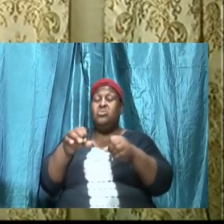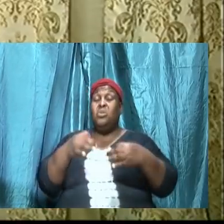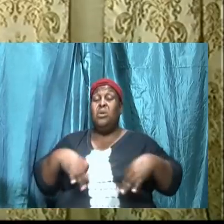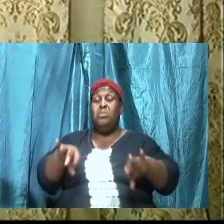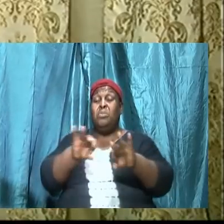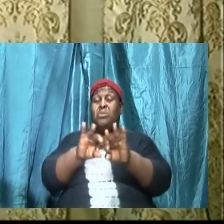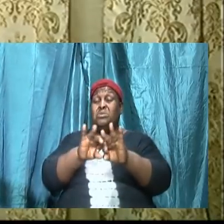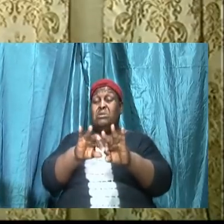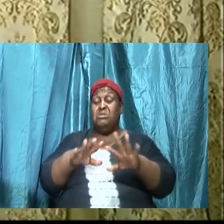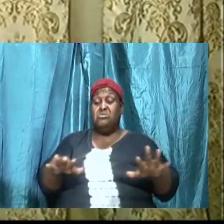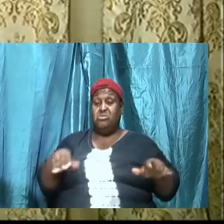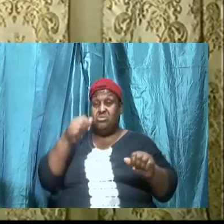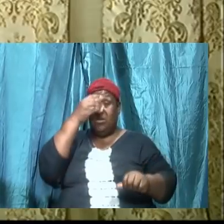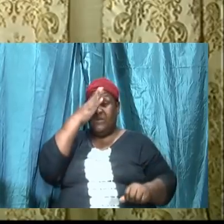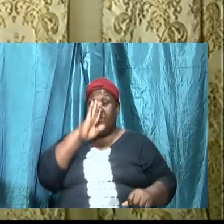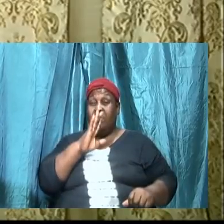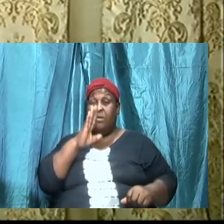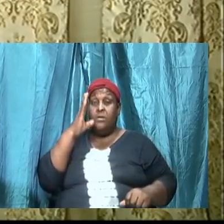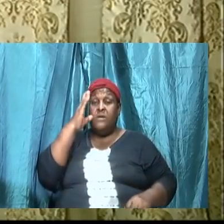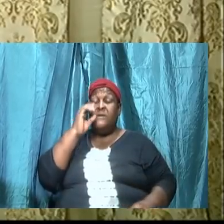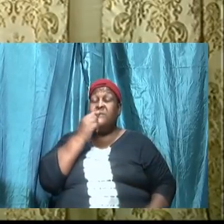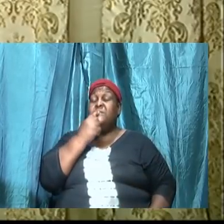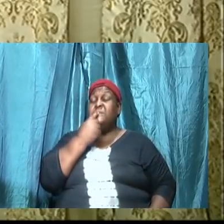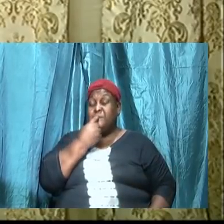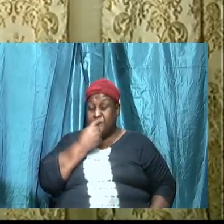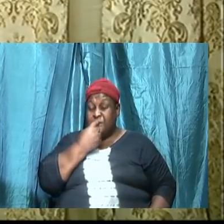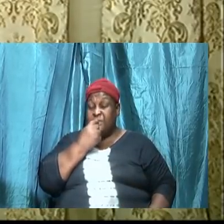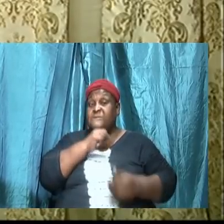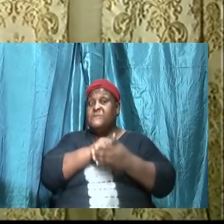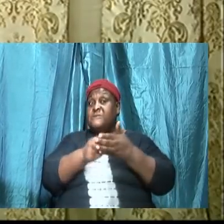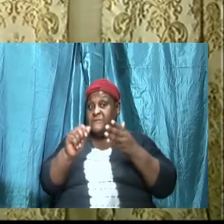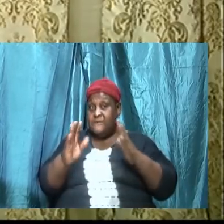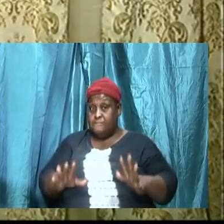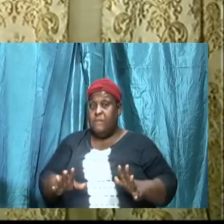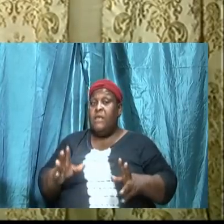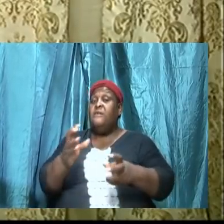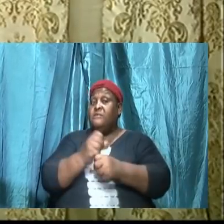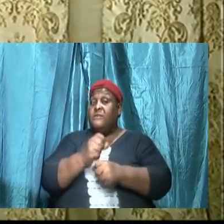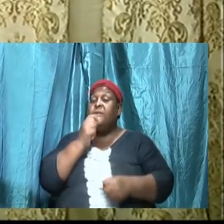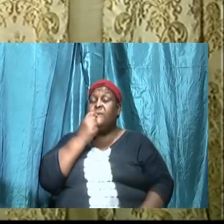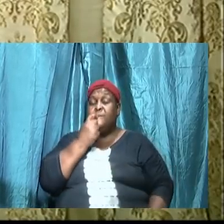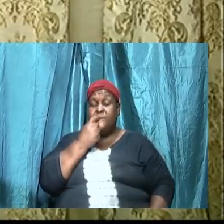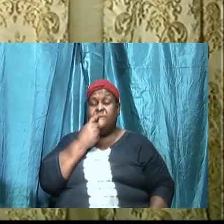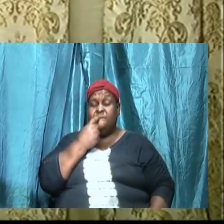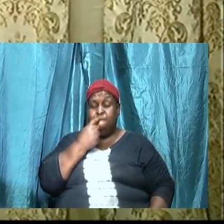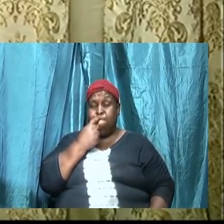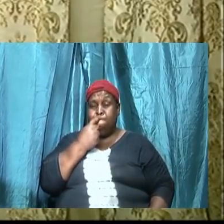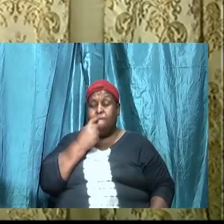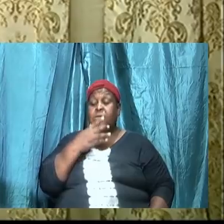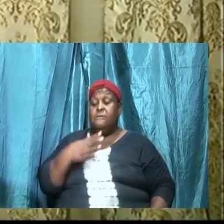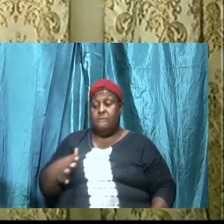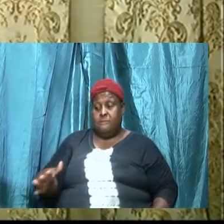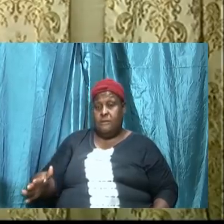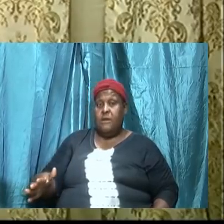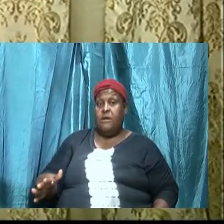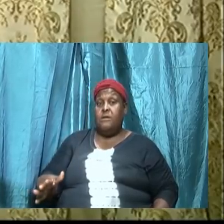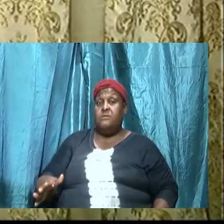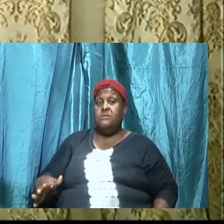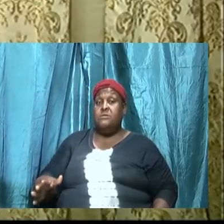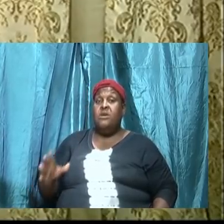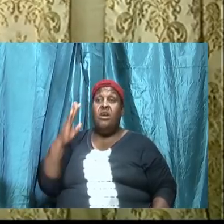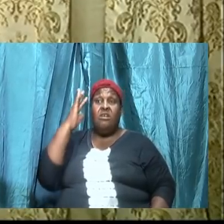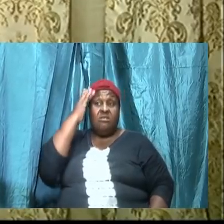serious saint, takes seriously the things that are contained